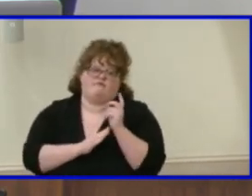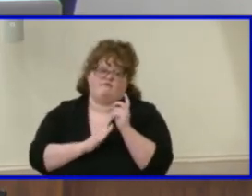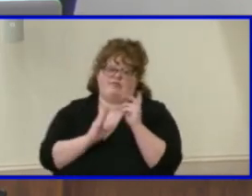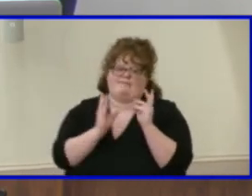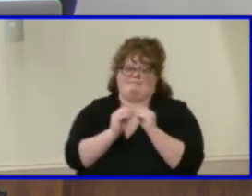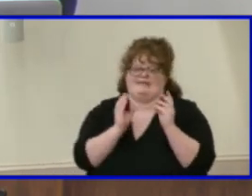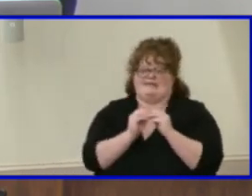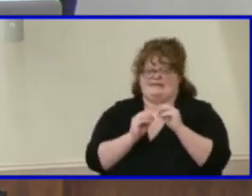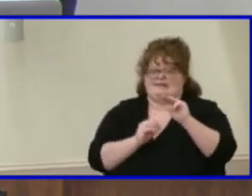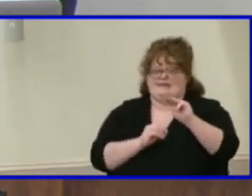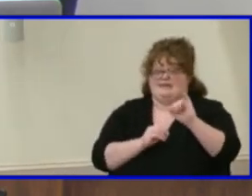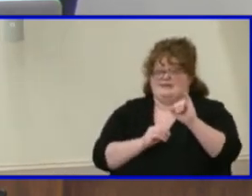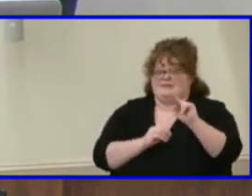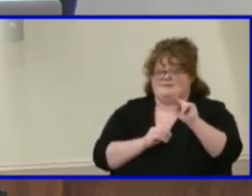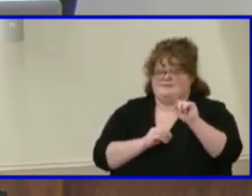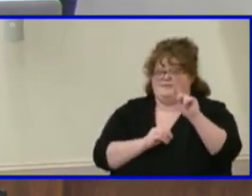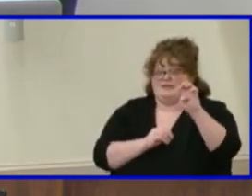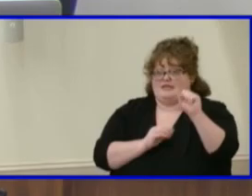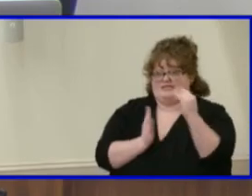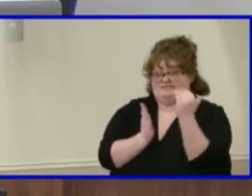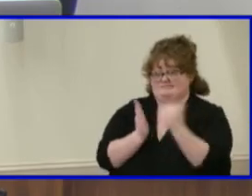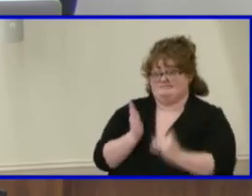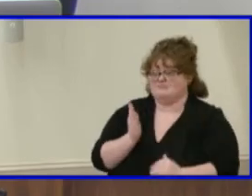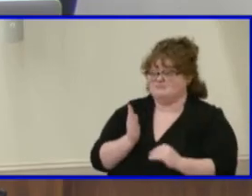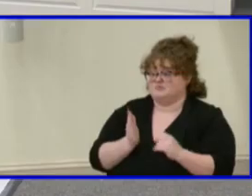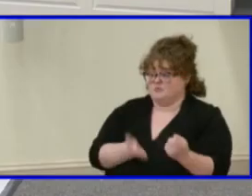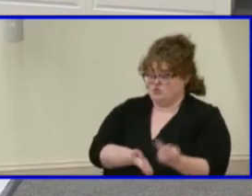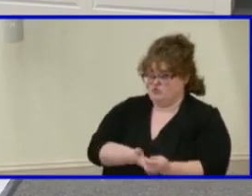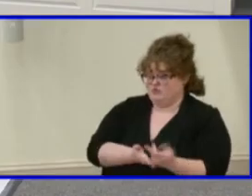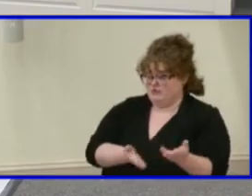minutes from November 12, 2020 work session be approved?